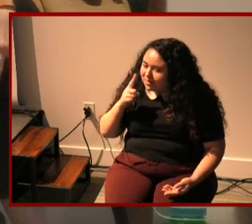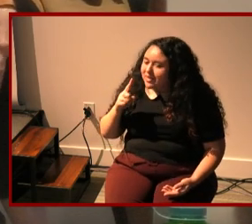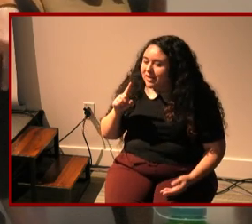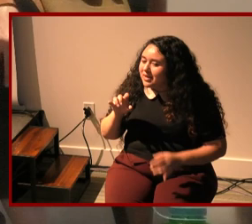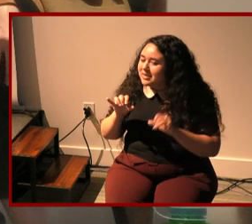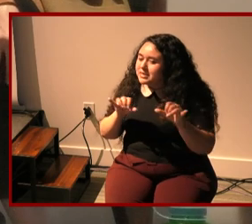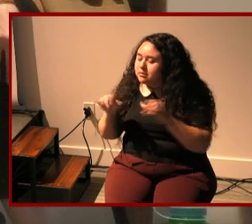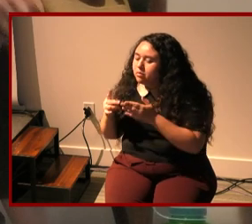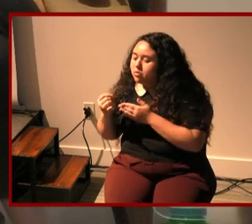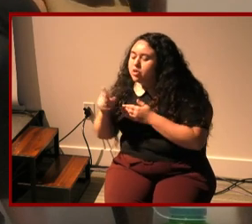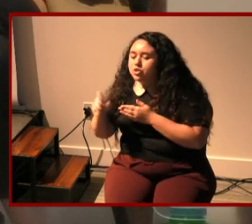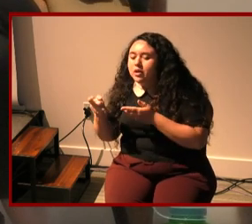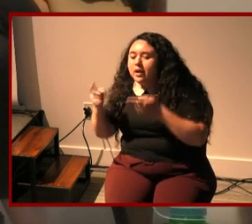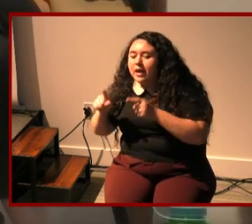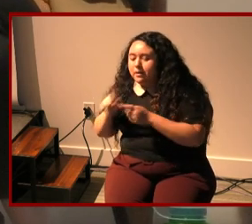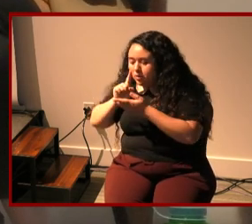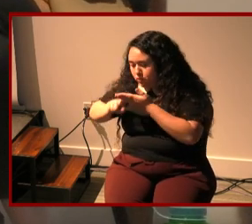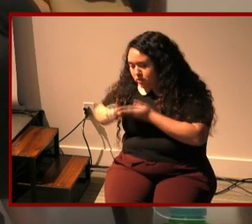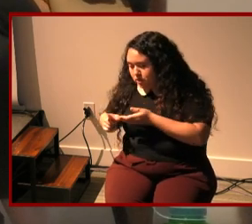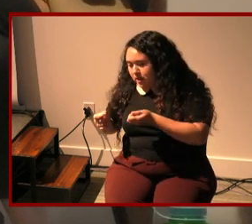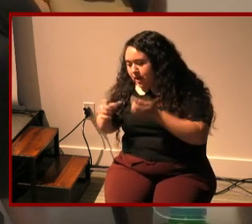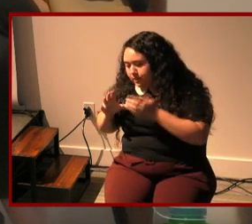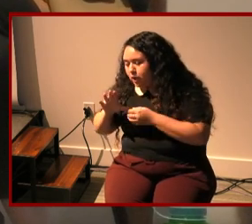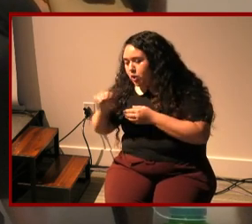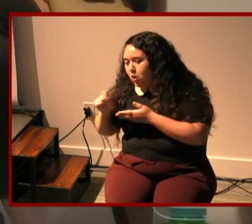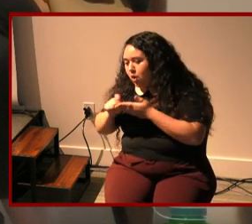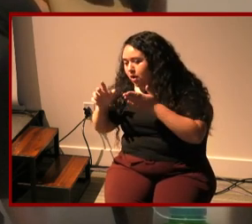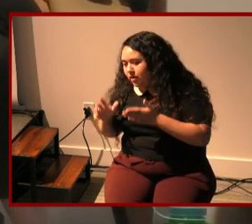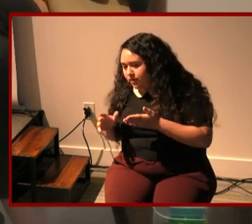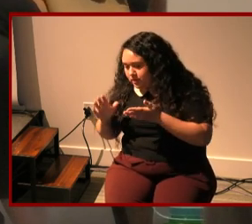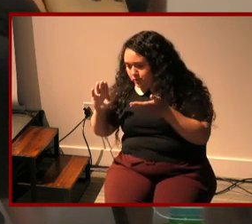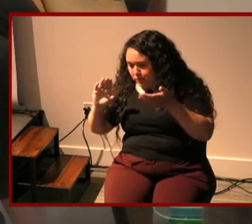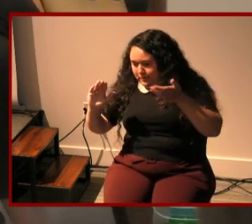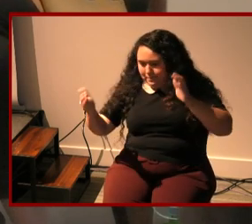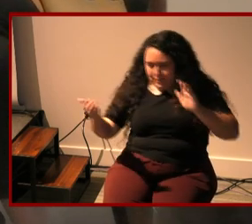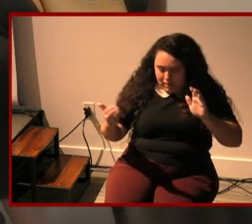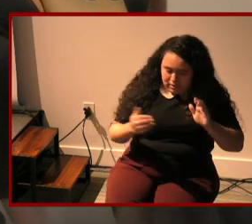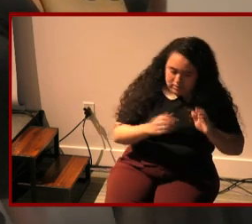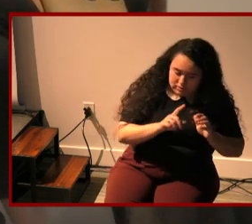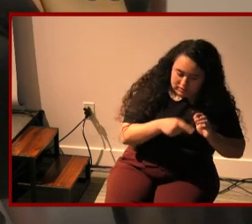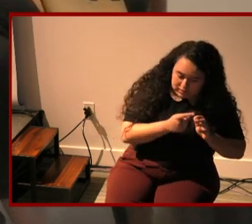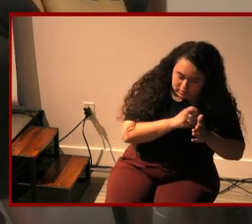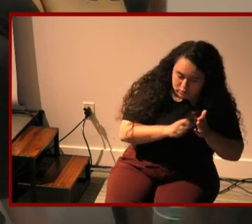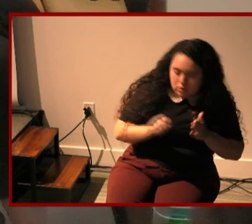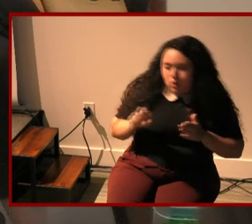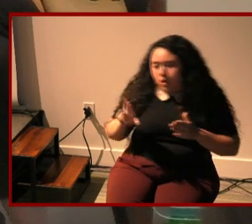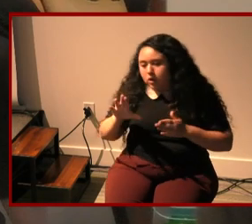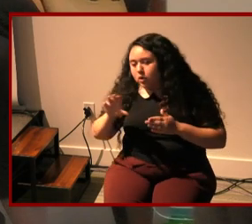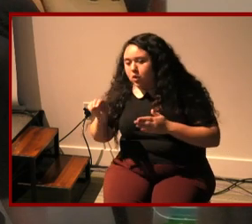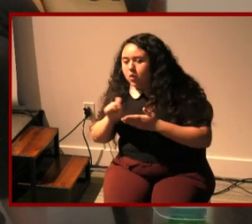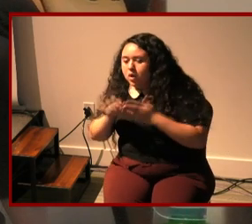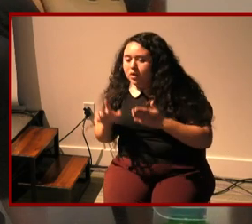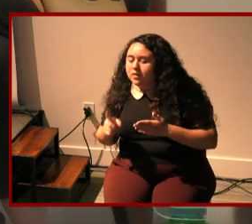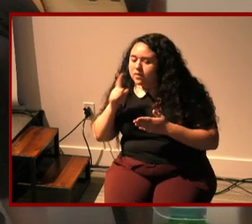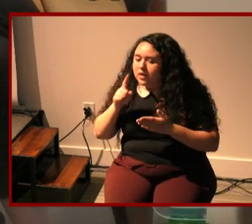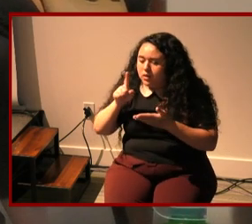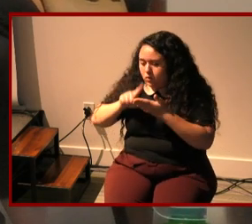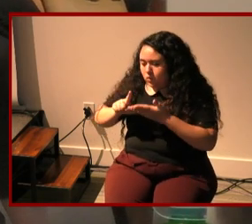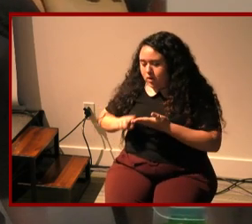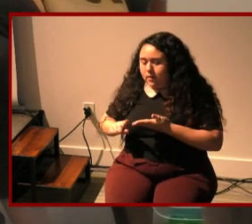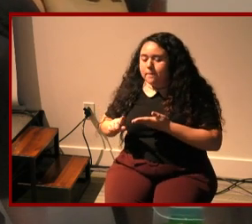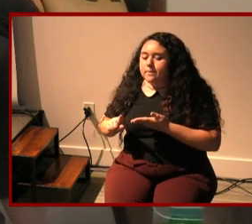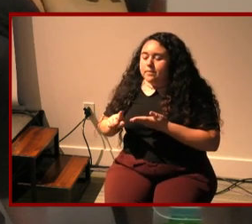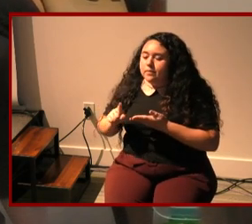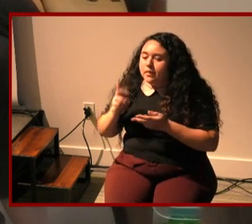the co-authored memoirs just to sort of like compare how i would i would think that um looking at memoirs that are co